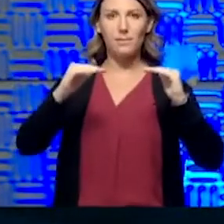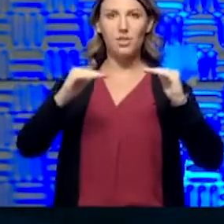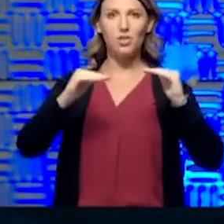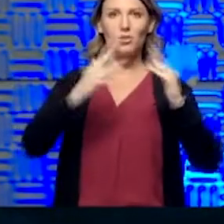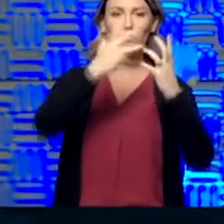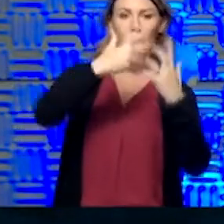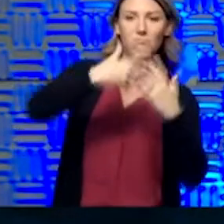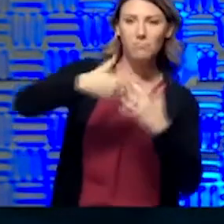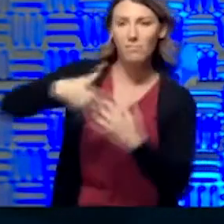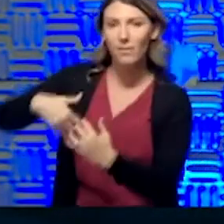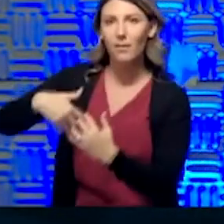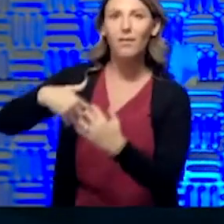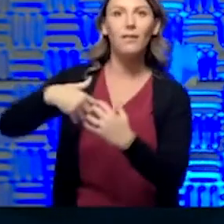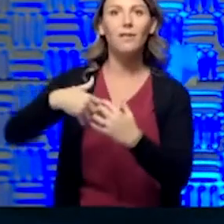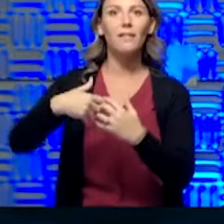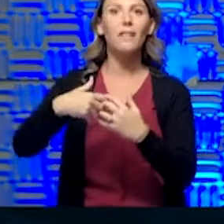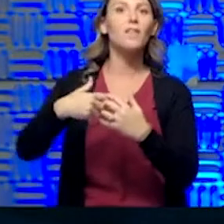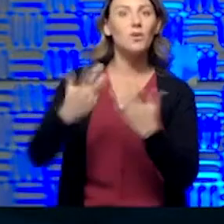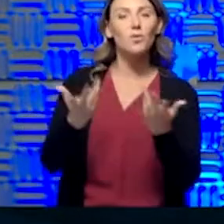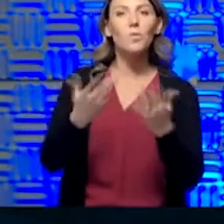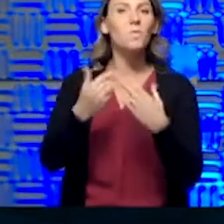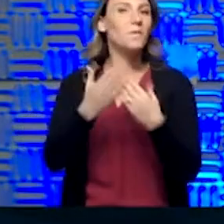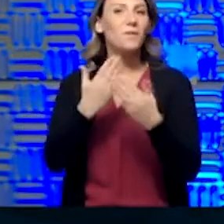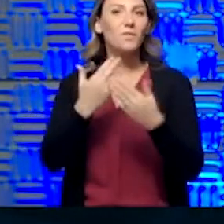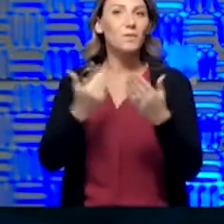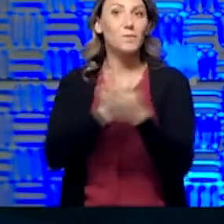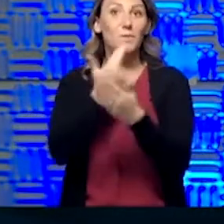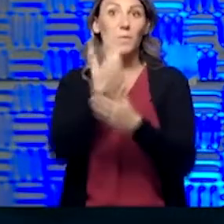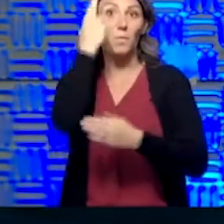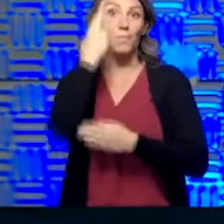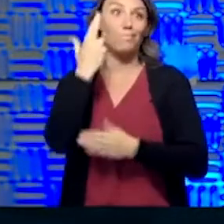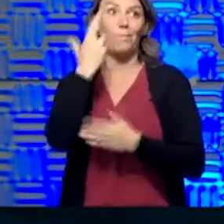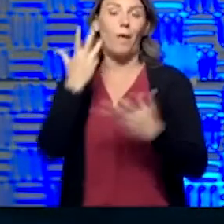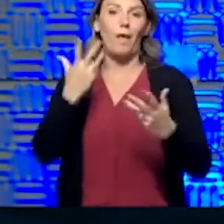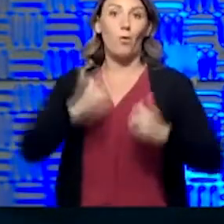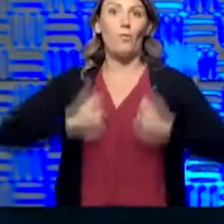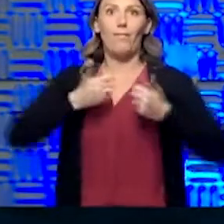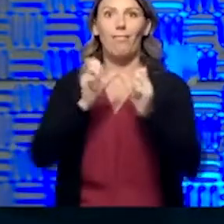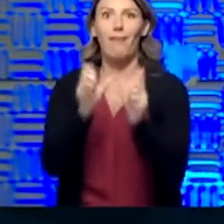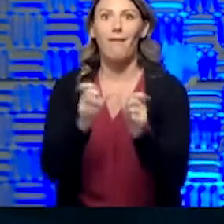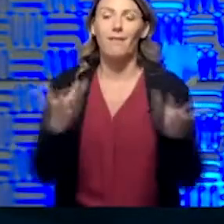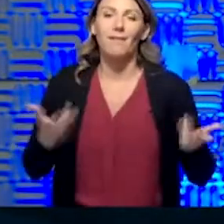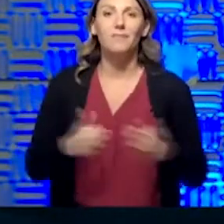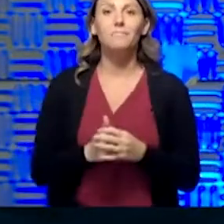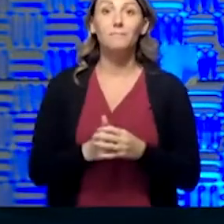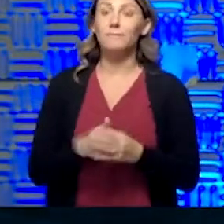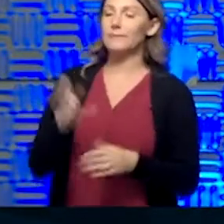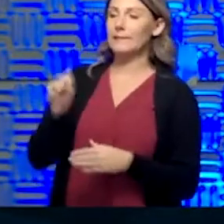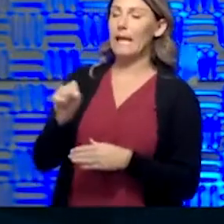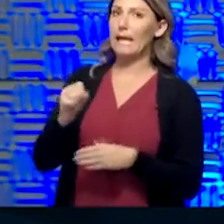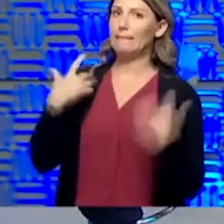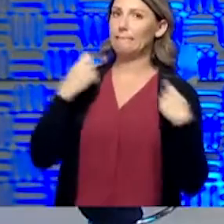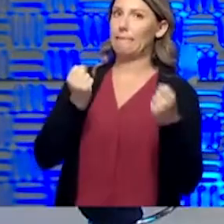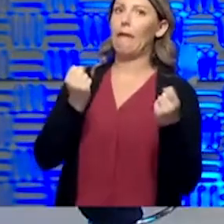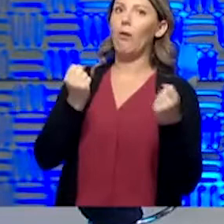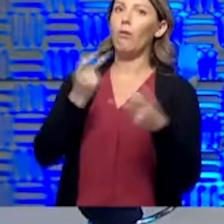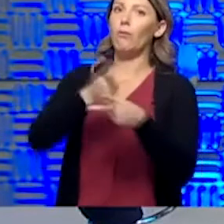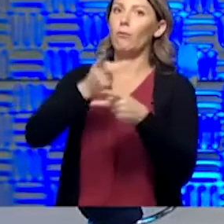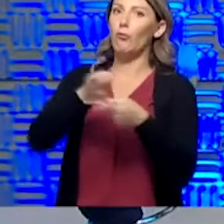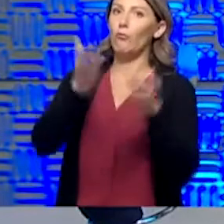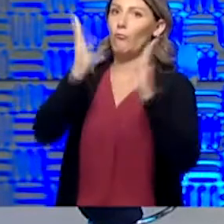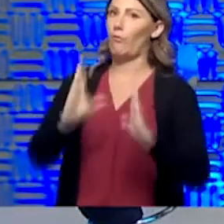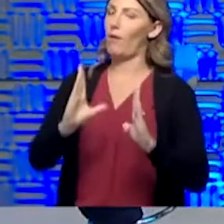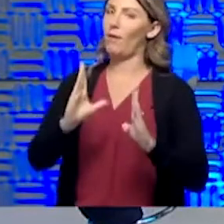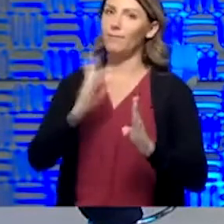to whatever the new reality ends up looking like. Yeah, and I just think as a health care provider, I have to echo that and say